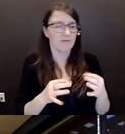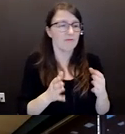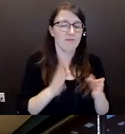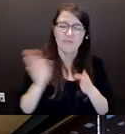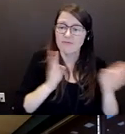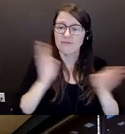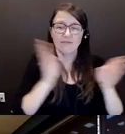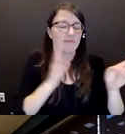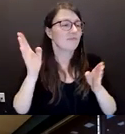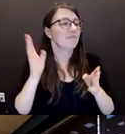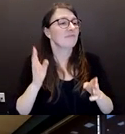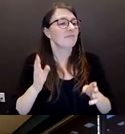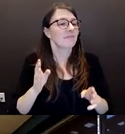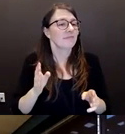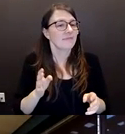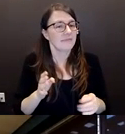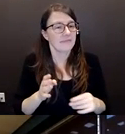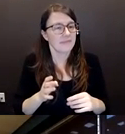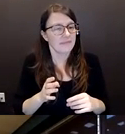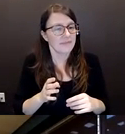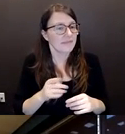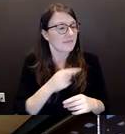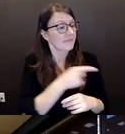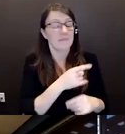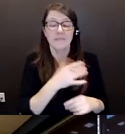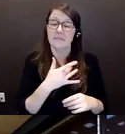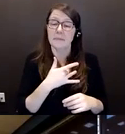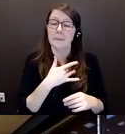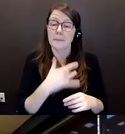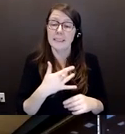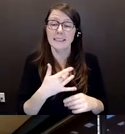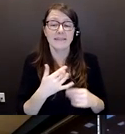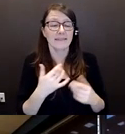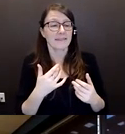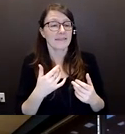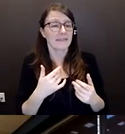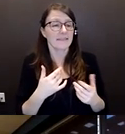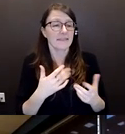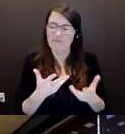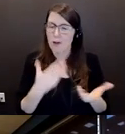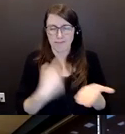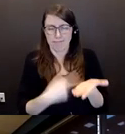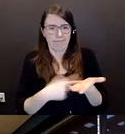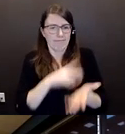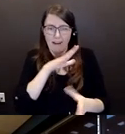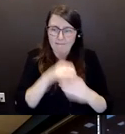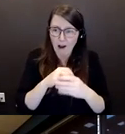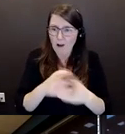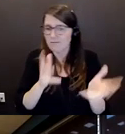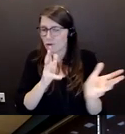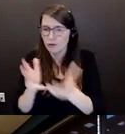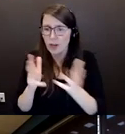always always, um, let us know, you know, talk and, and be involved in everything, was